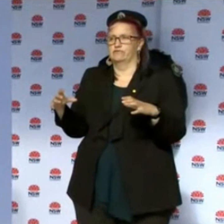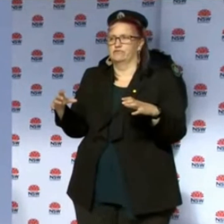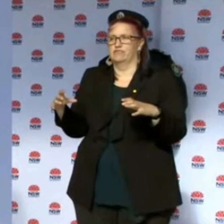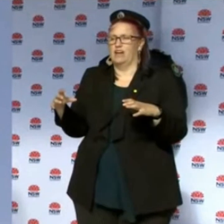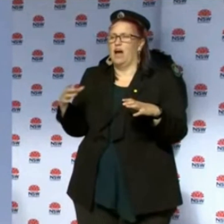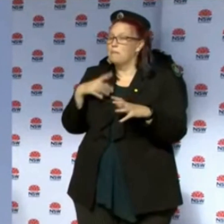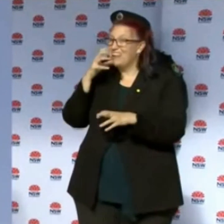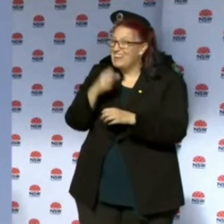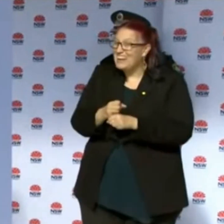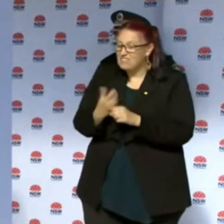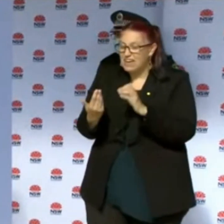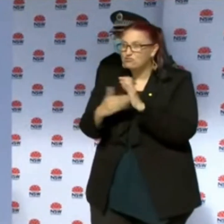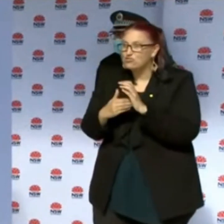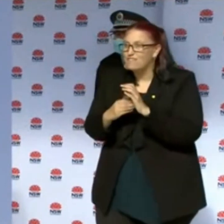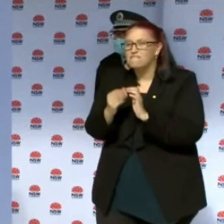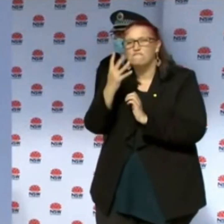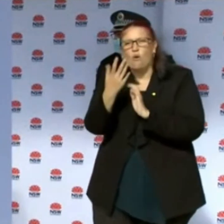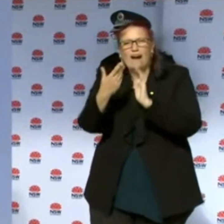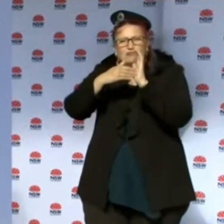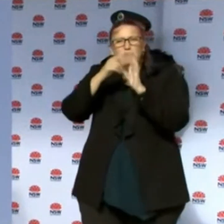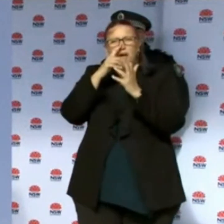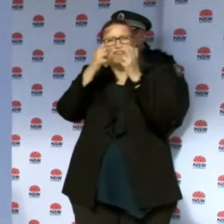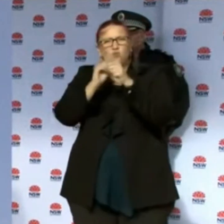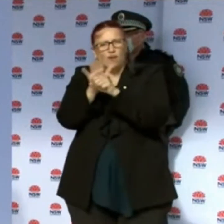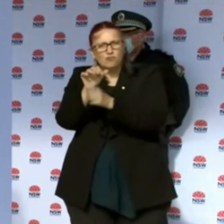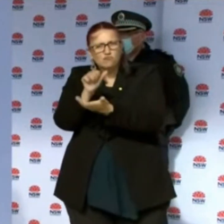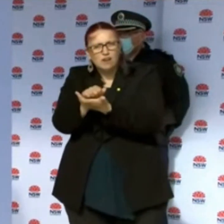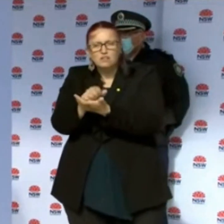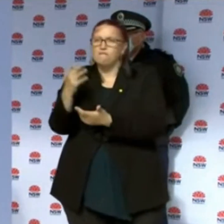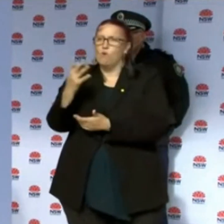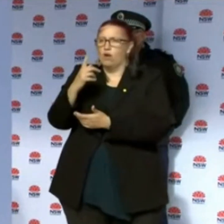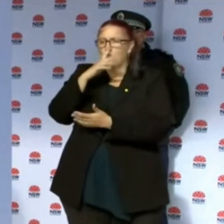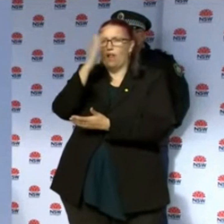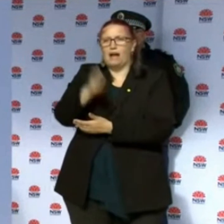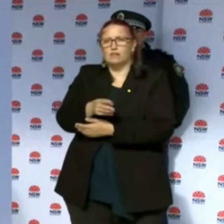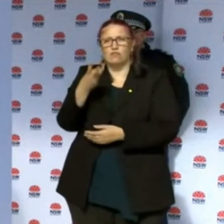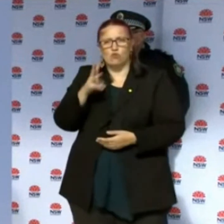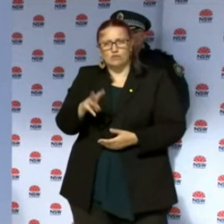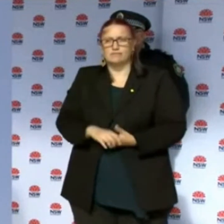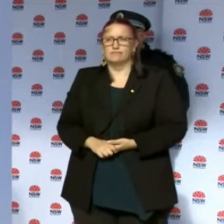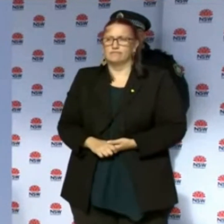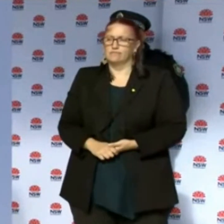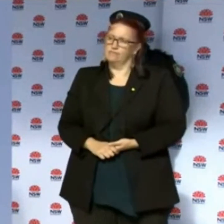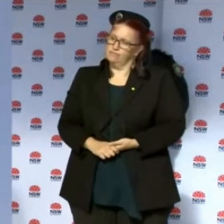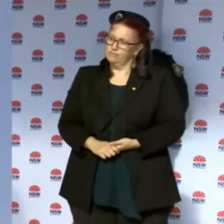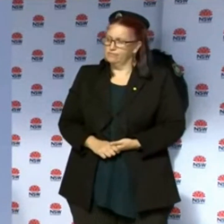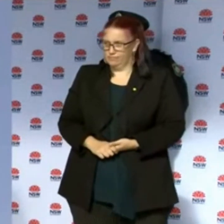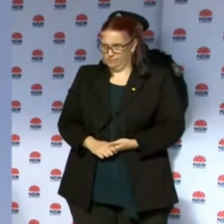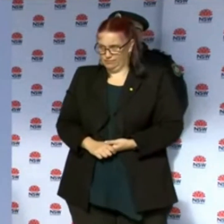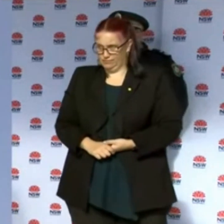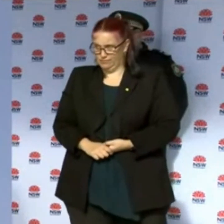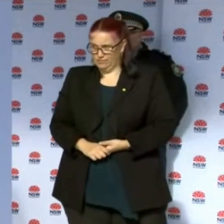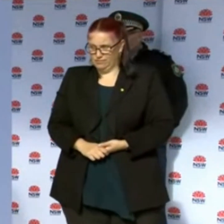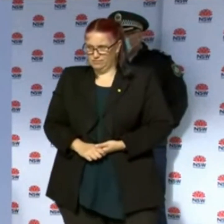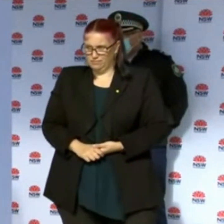I believe according to the order there are four more papers that are linked to that party. How is it then that the number at the